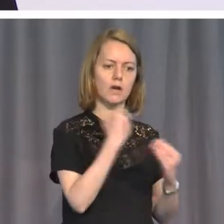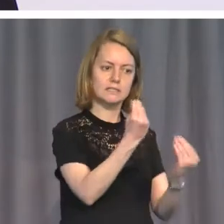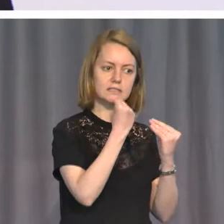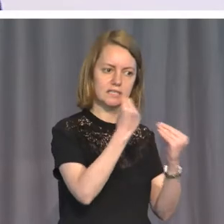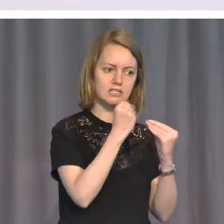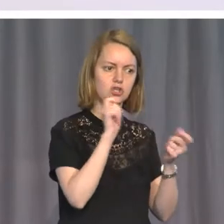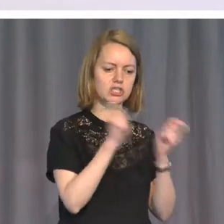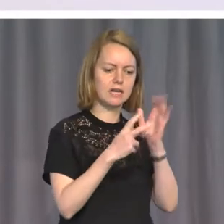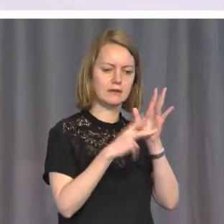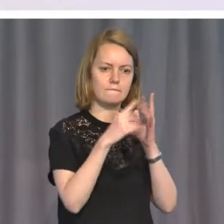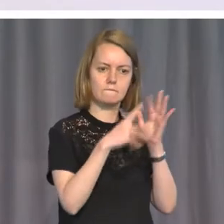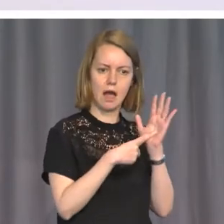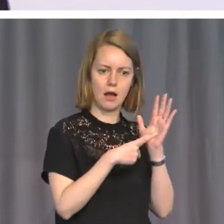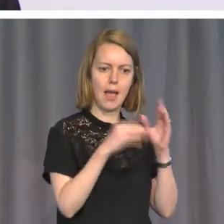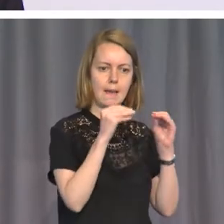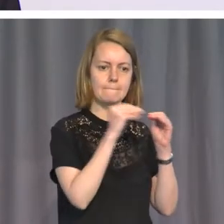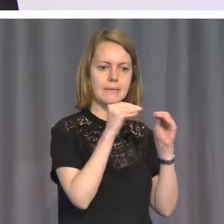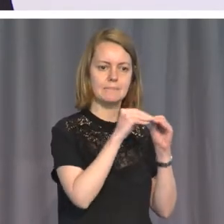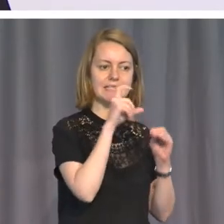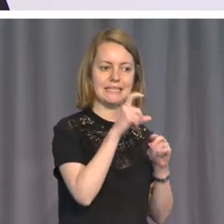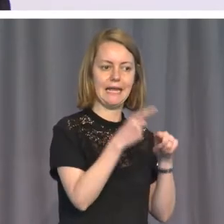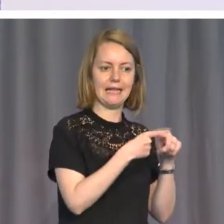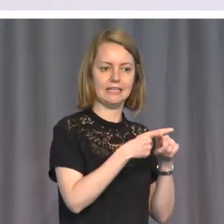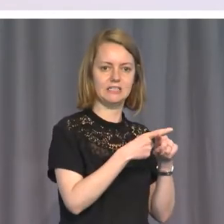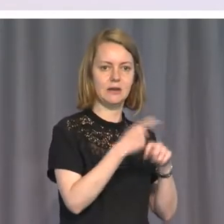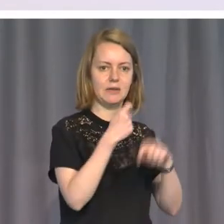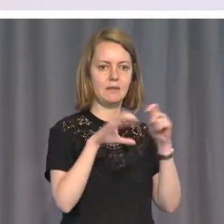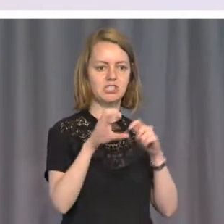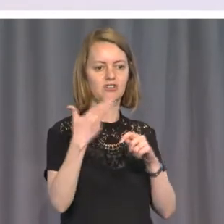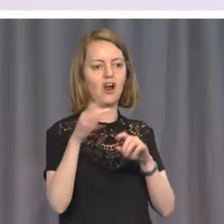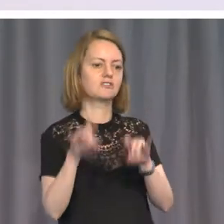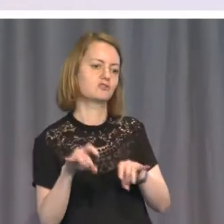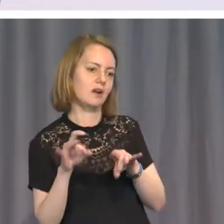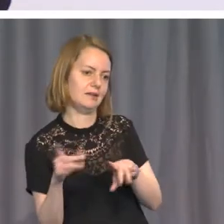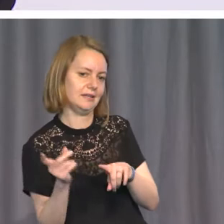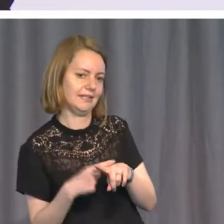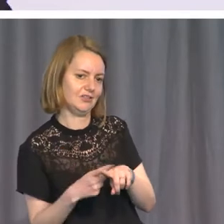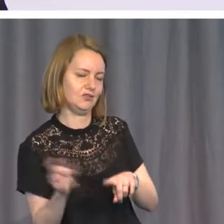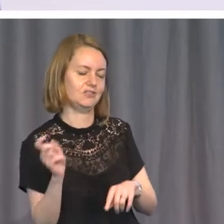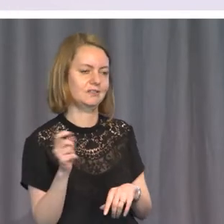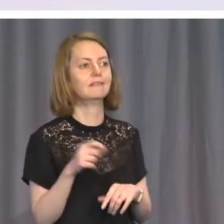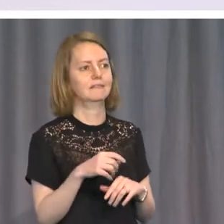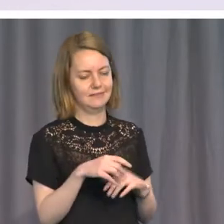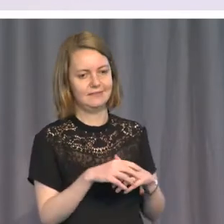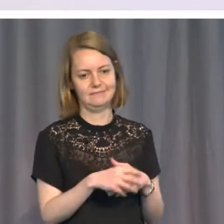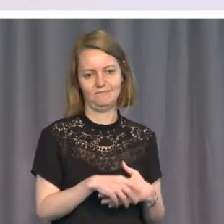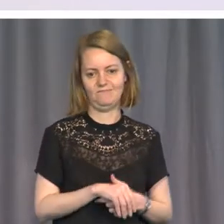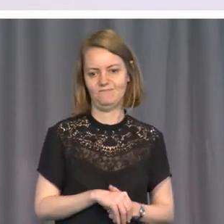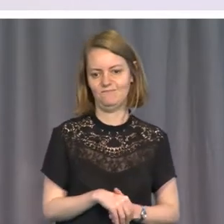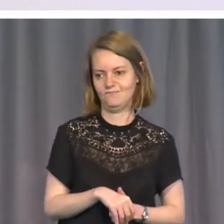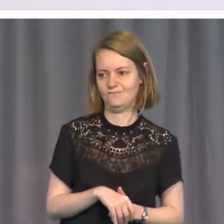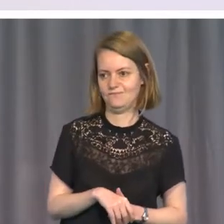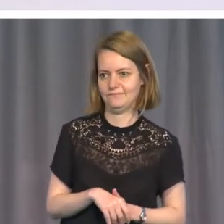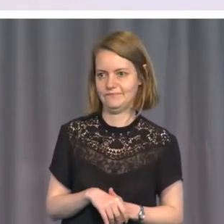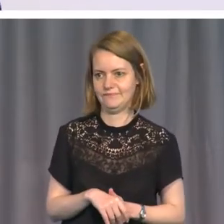vowels from BBC English to Channel 9 Australian and teach